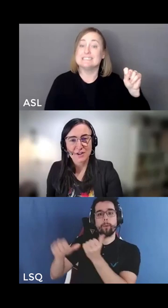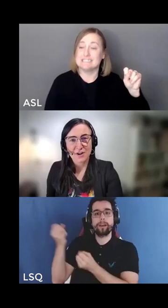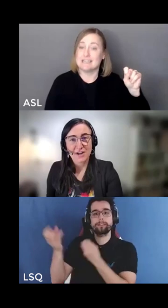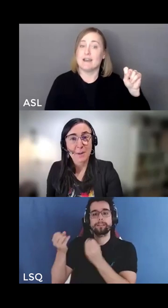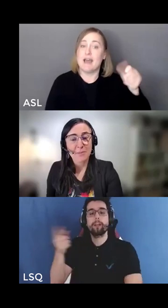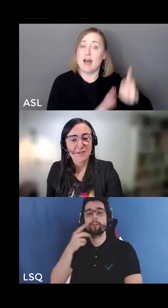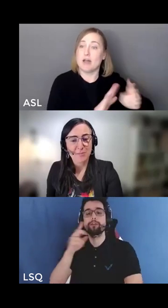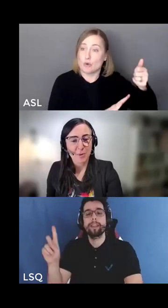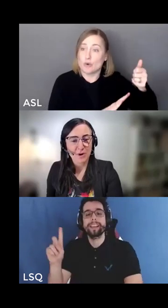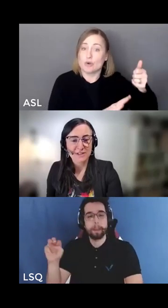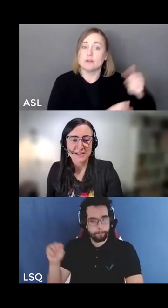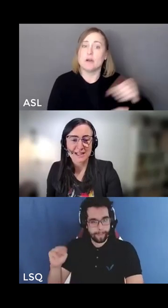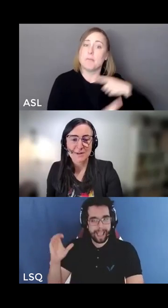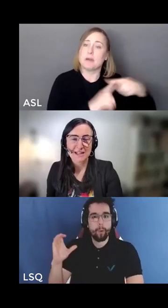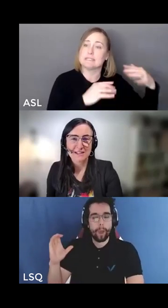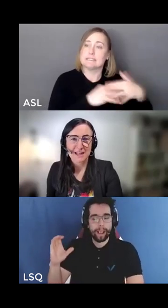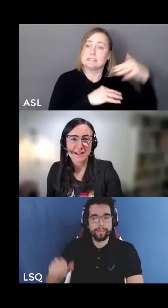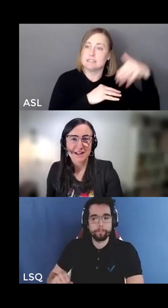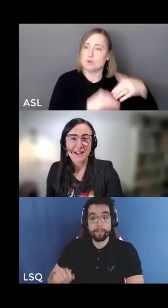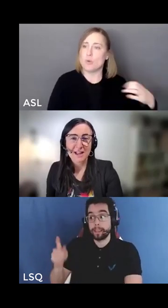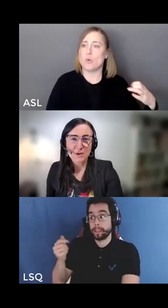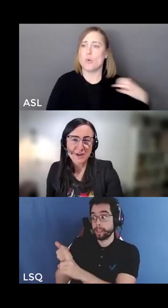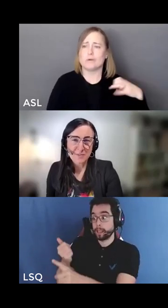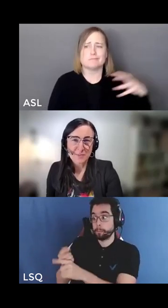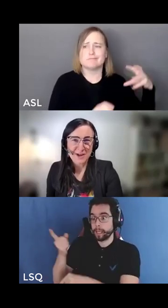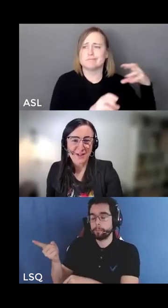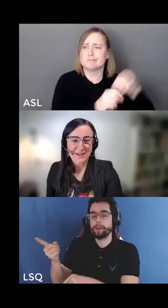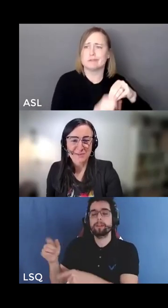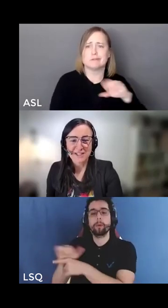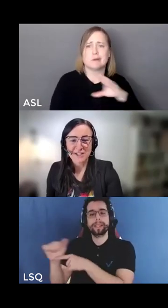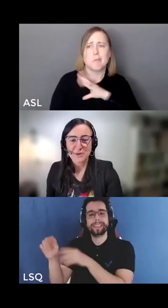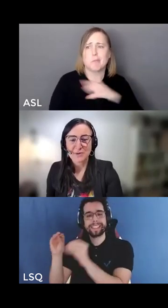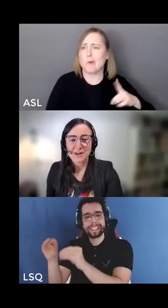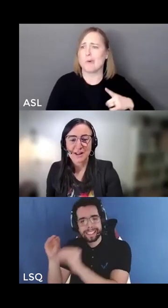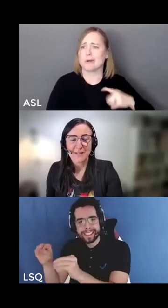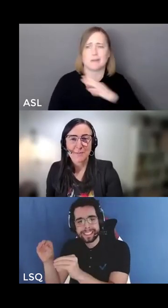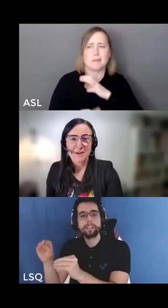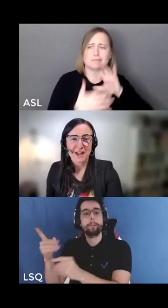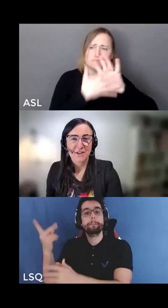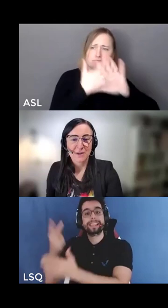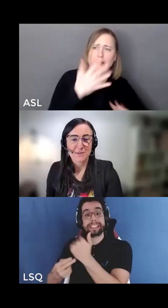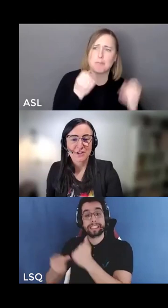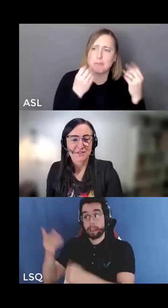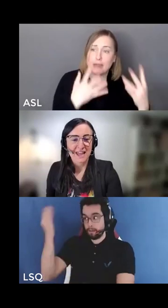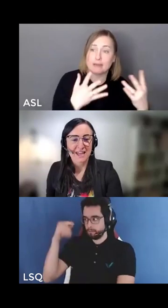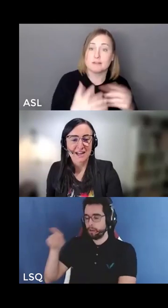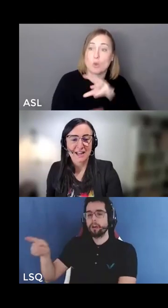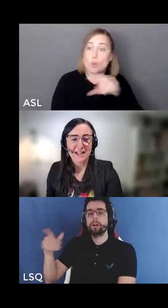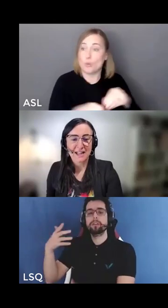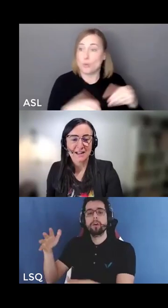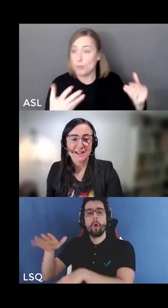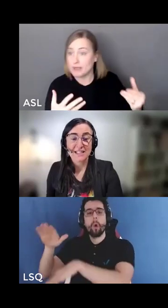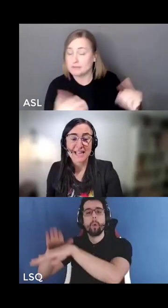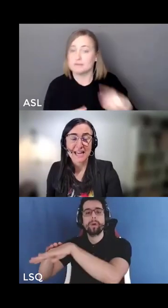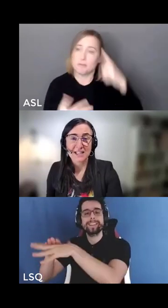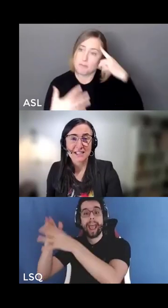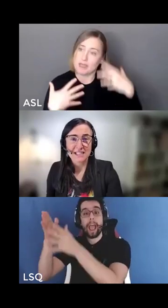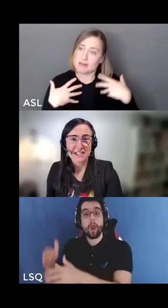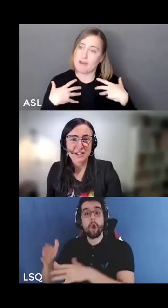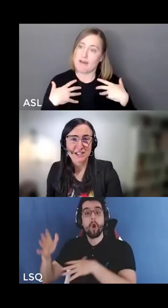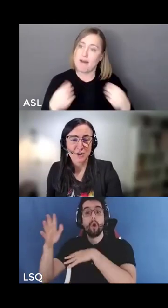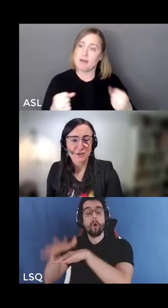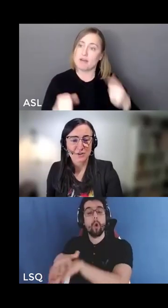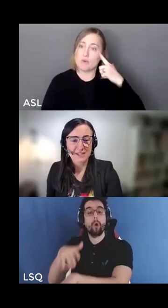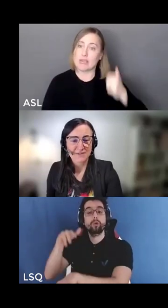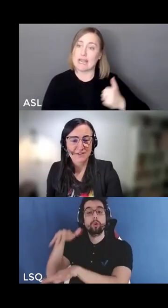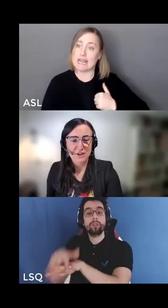advisor on a number of boards and committees including but not limited to the Mental Health Commission of Canada, Sanyas